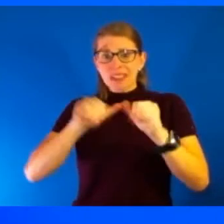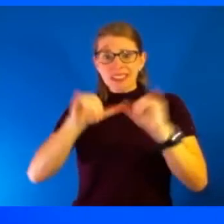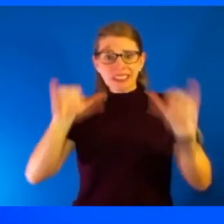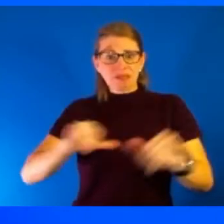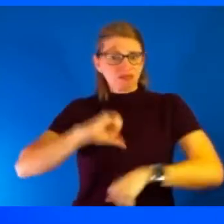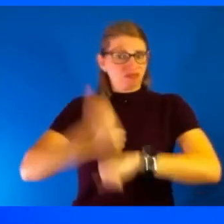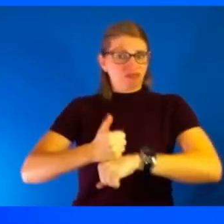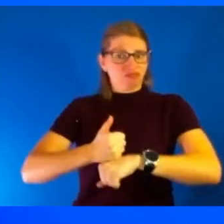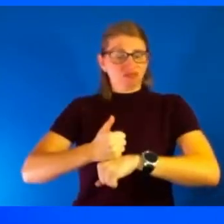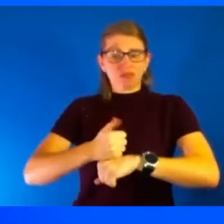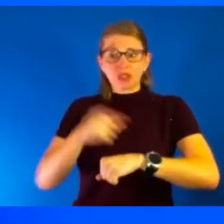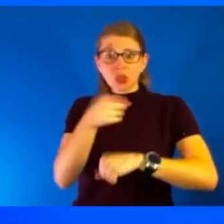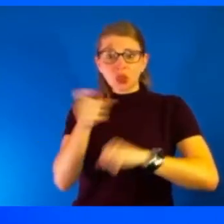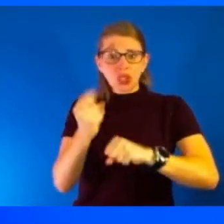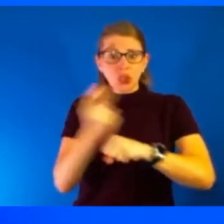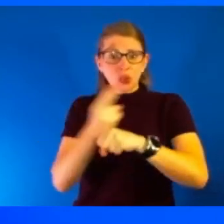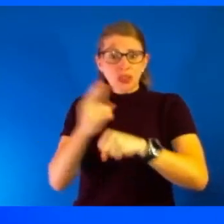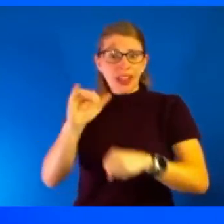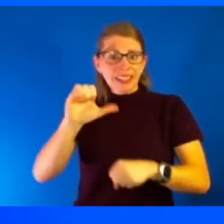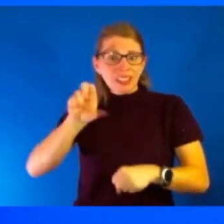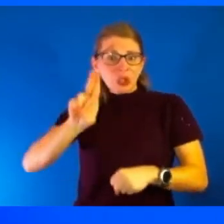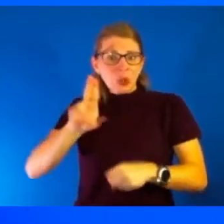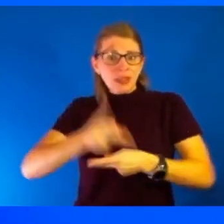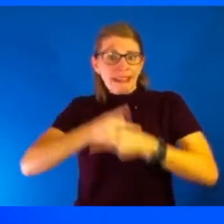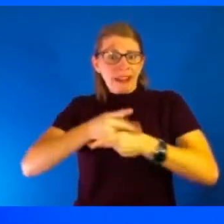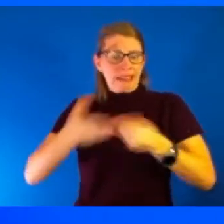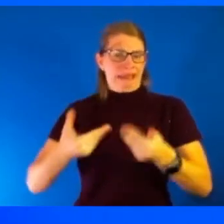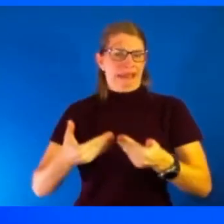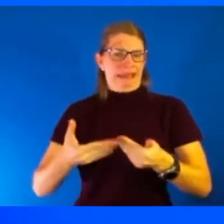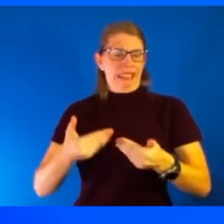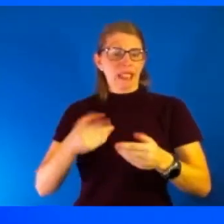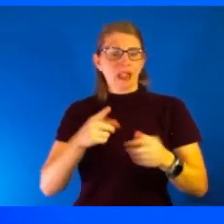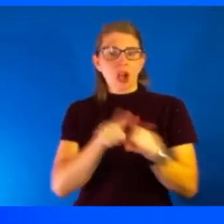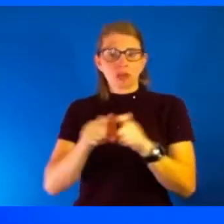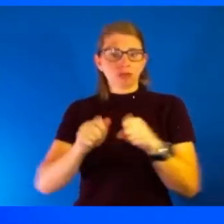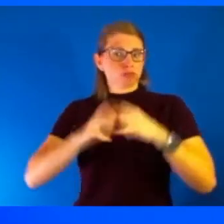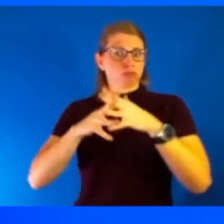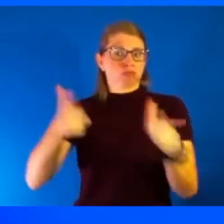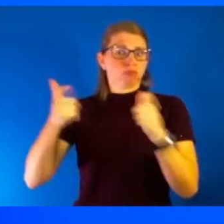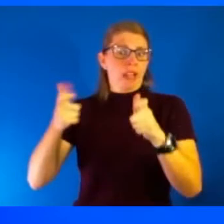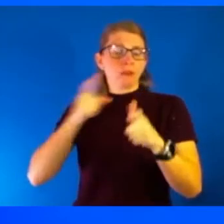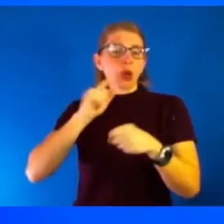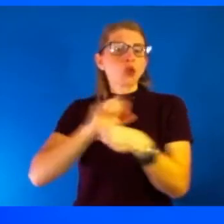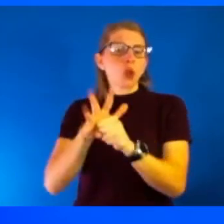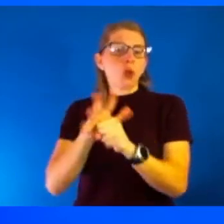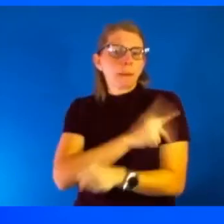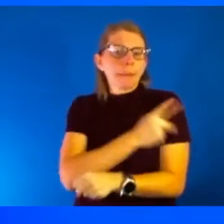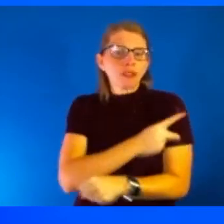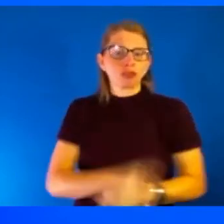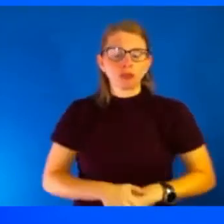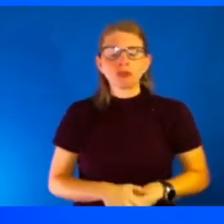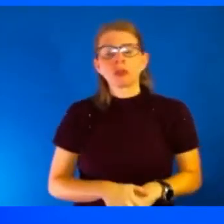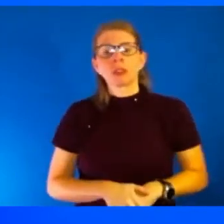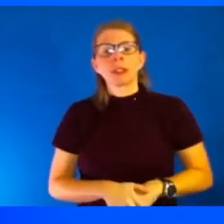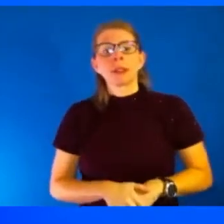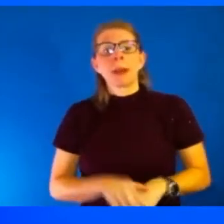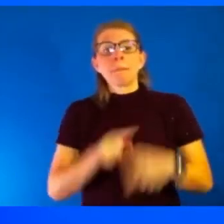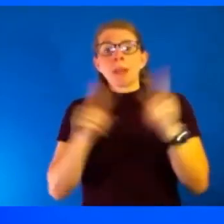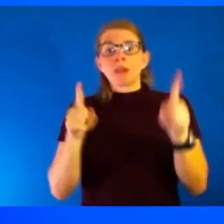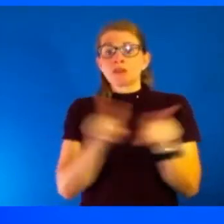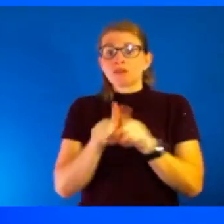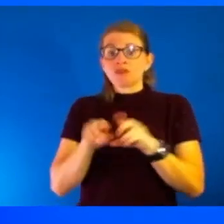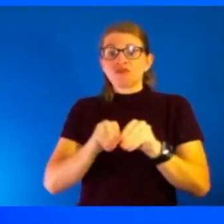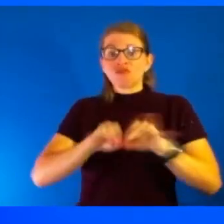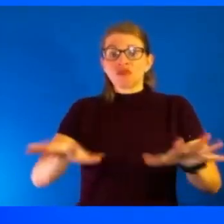the ICU care very easily and very quickly. So it's very impressive. But we have distributed 3